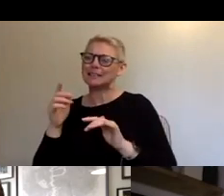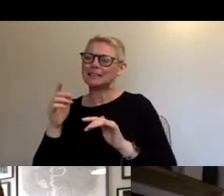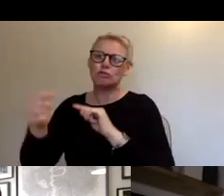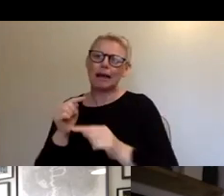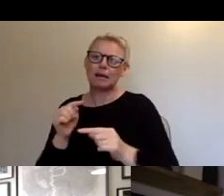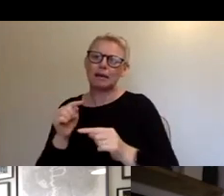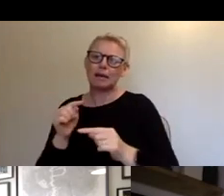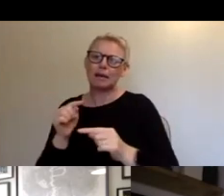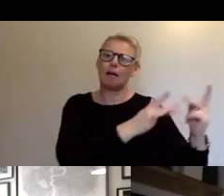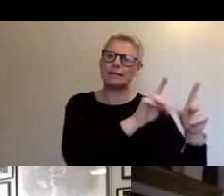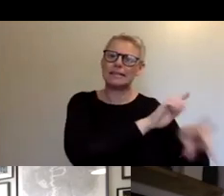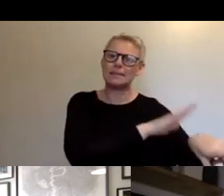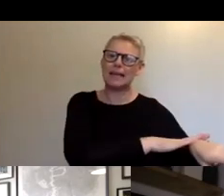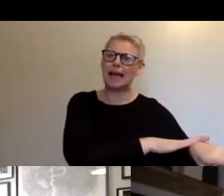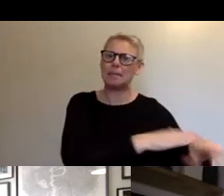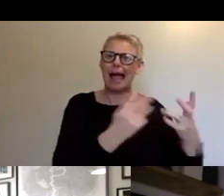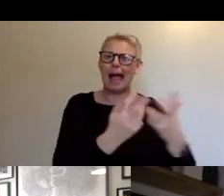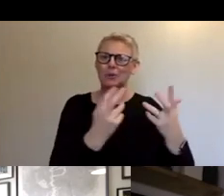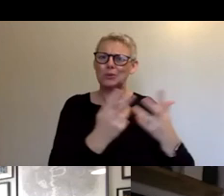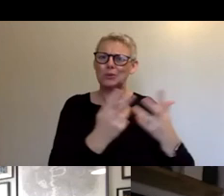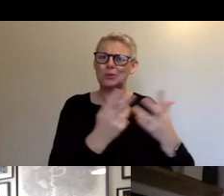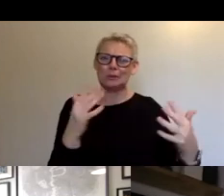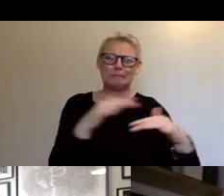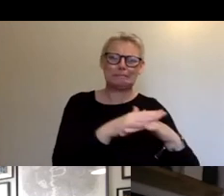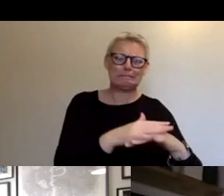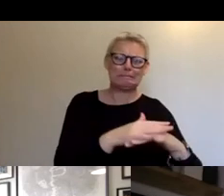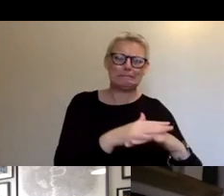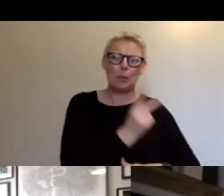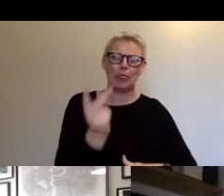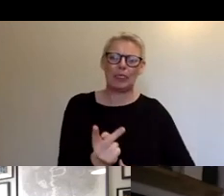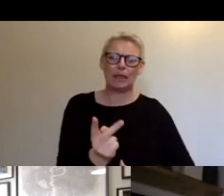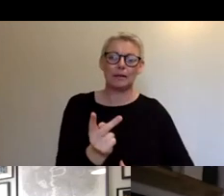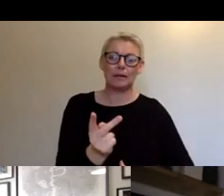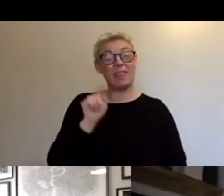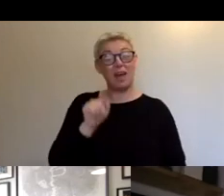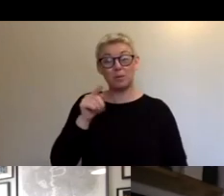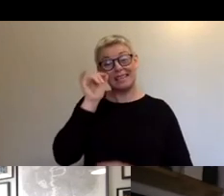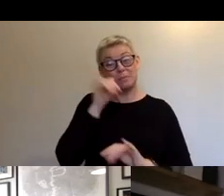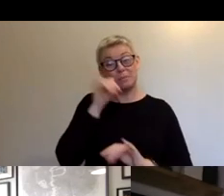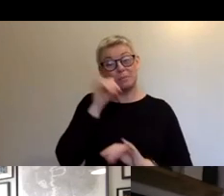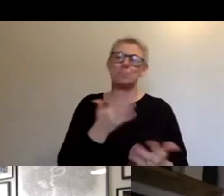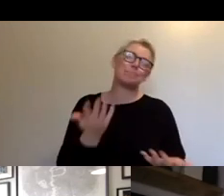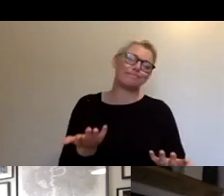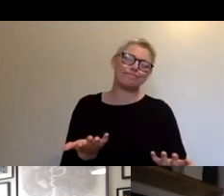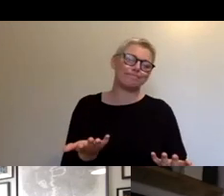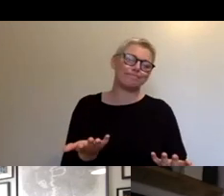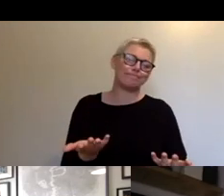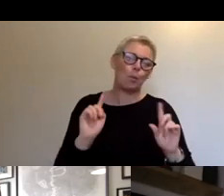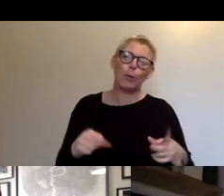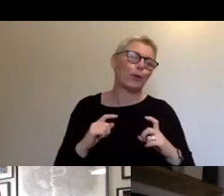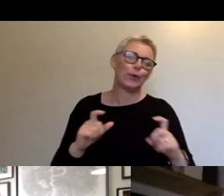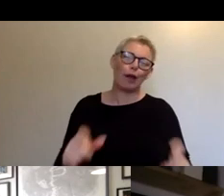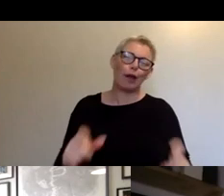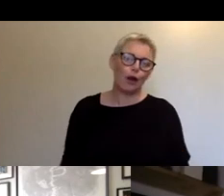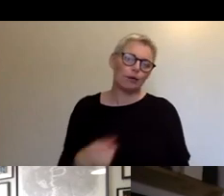because, um, uh, because of the COVID situation. But that's the first step is kind of taking, and it